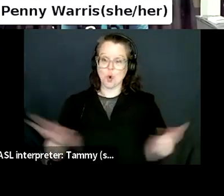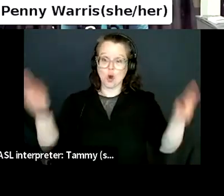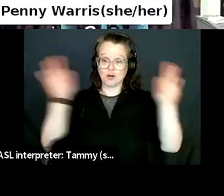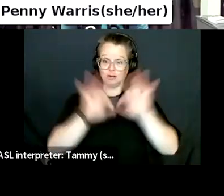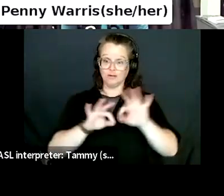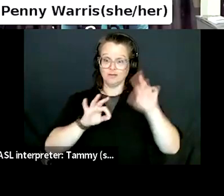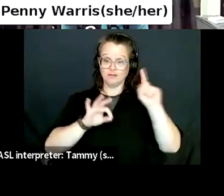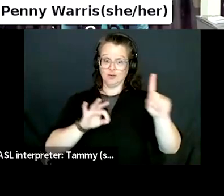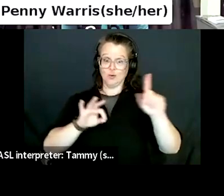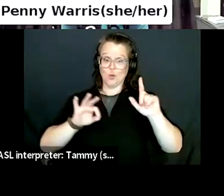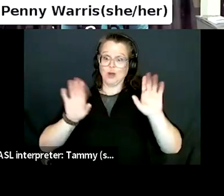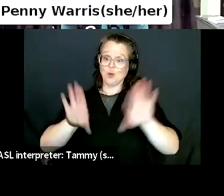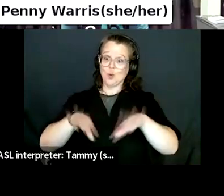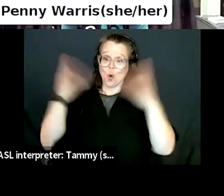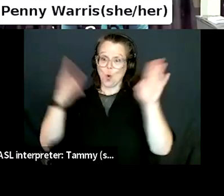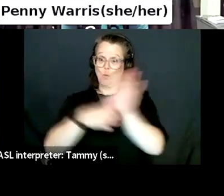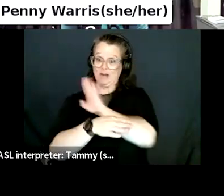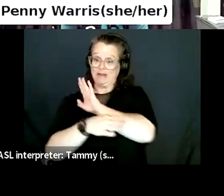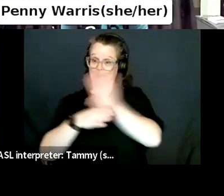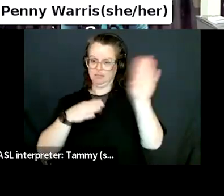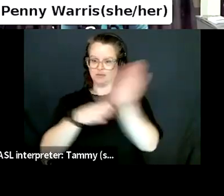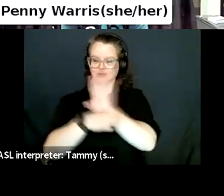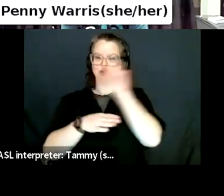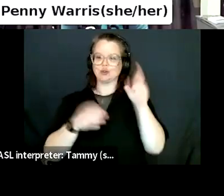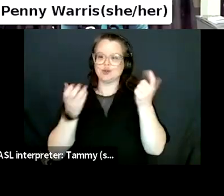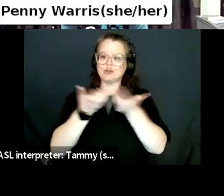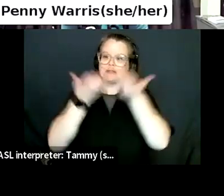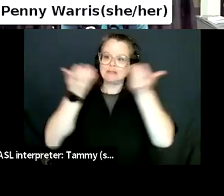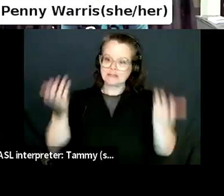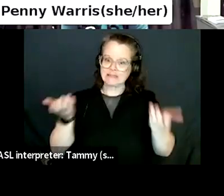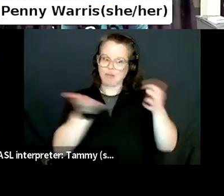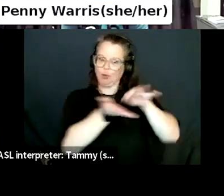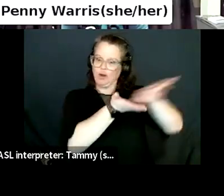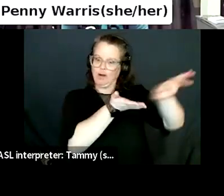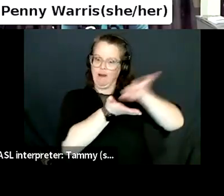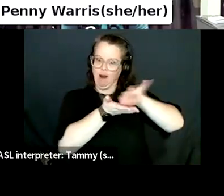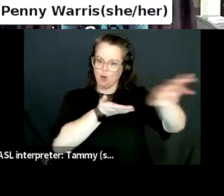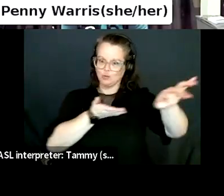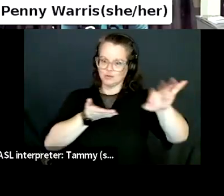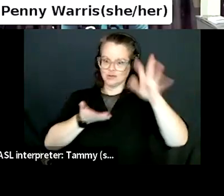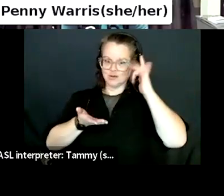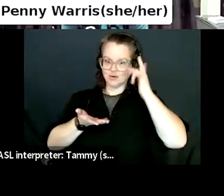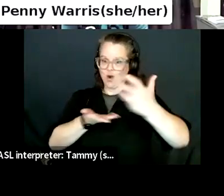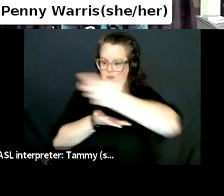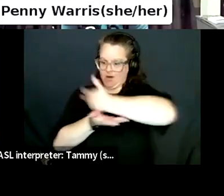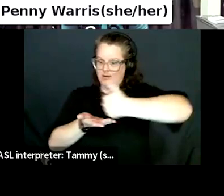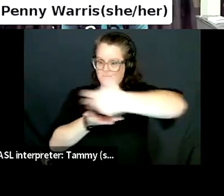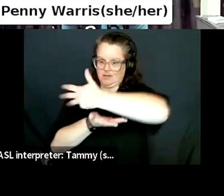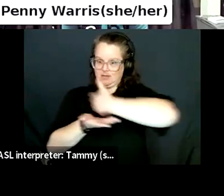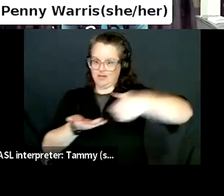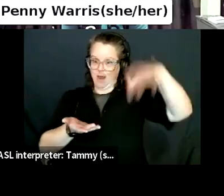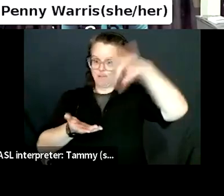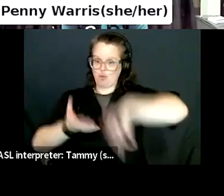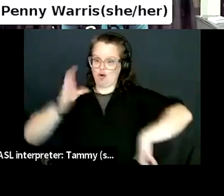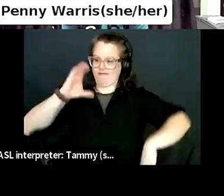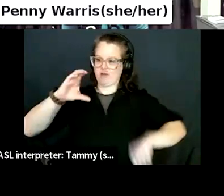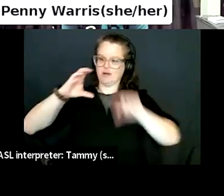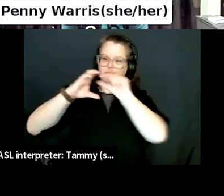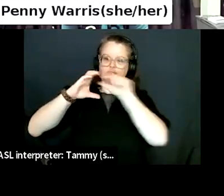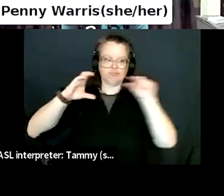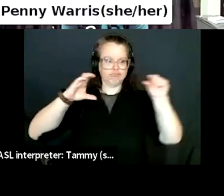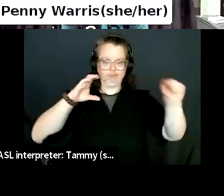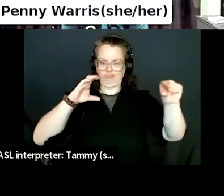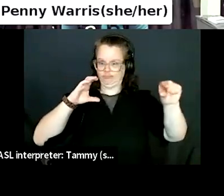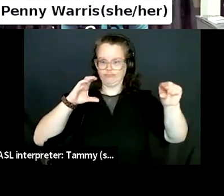while. So I was forewarned about this. My old, my old state in the U S didn't have sales tax. Um, but, uh,